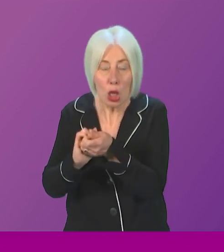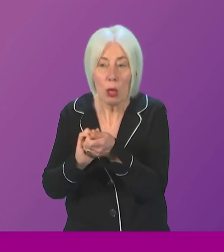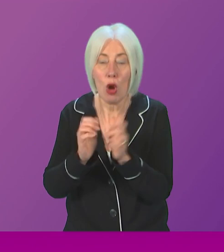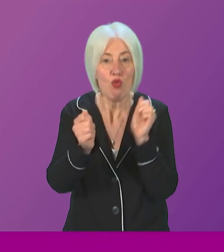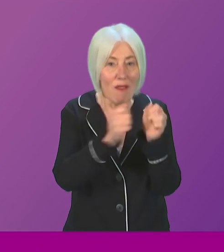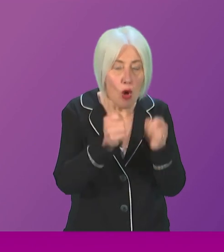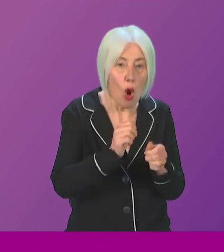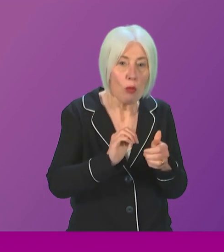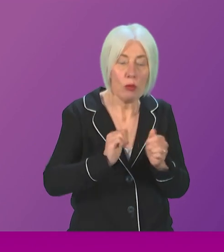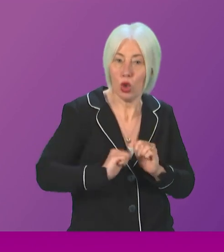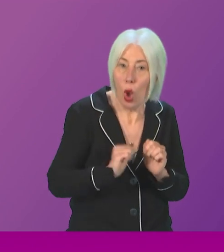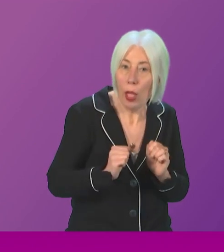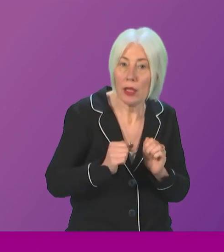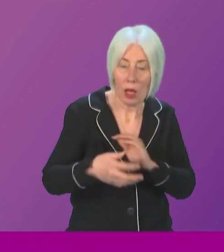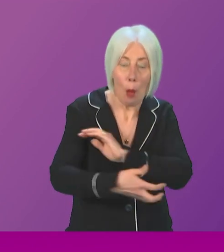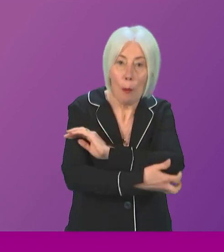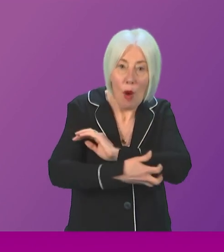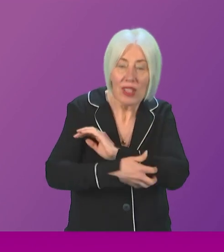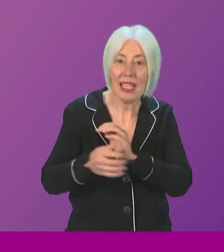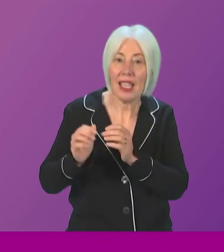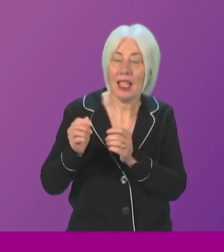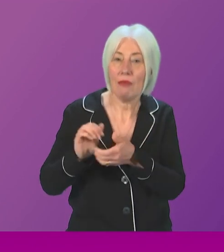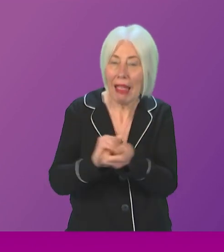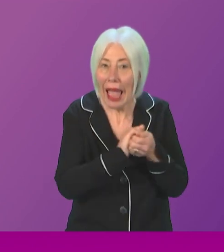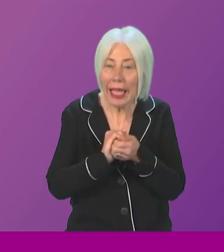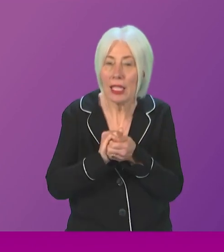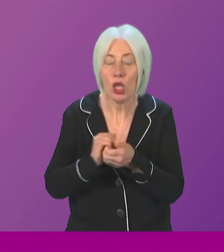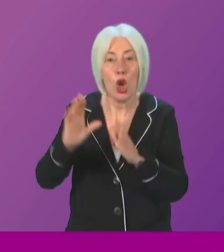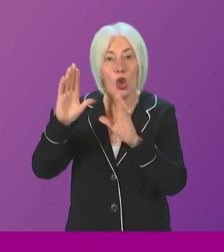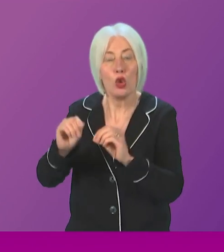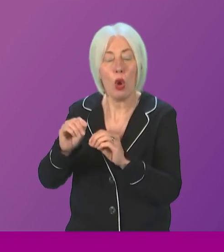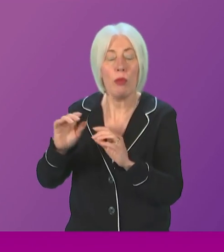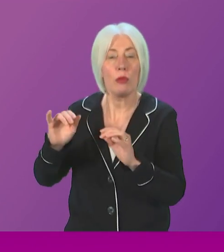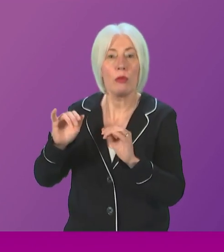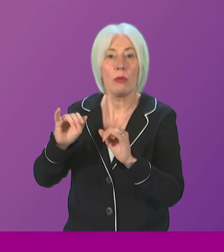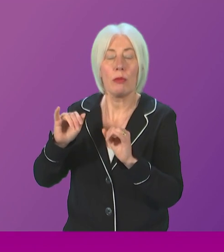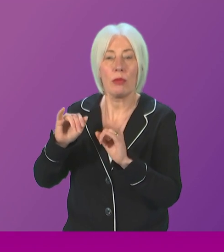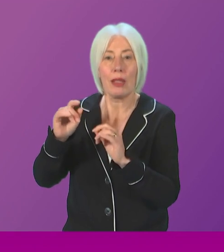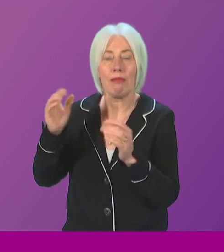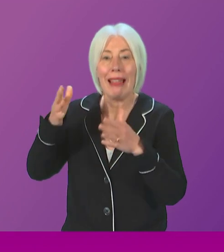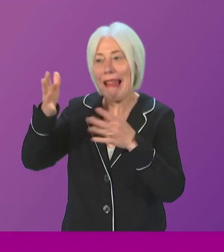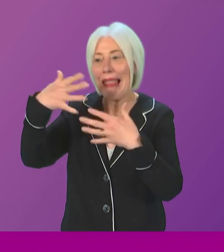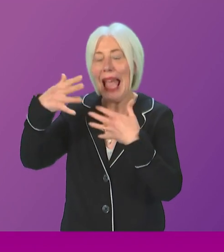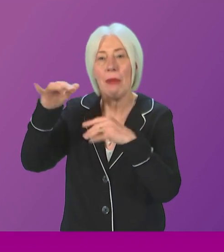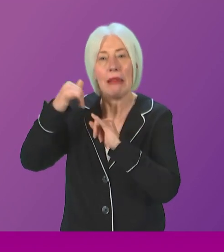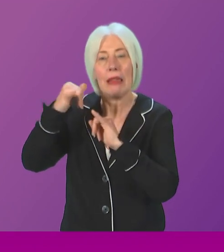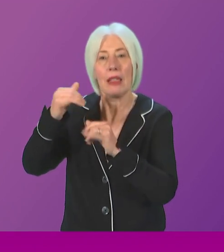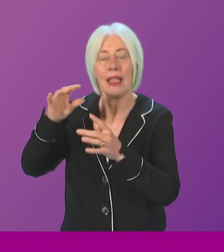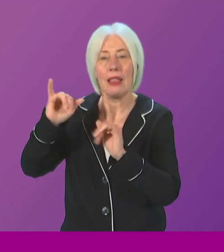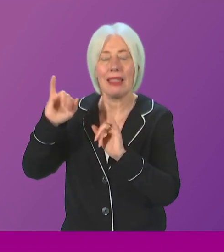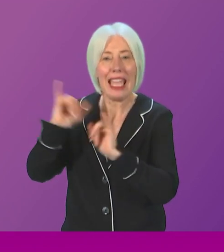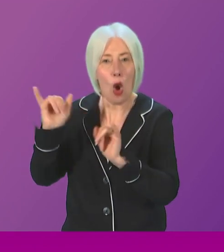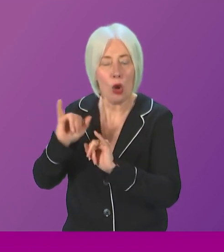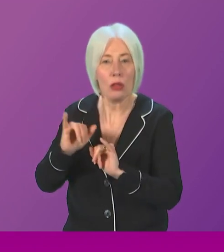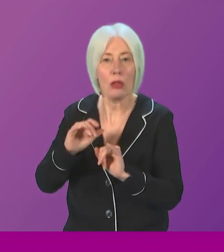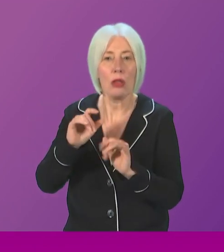Scotland, from the Poverty Alliance, from Stop Climate Chaos, from Parkinson's UK. So this is a time